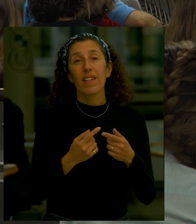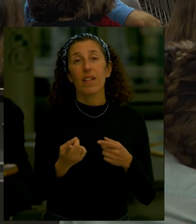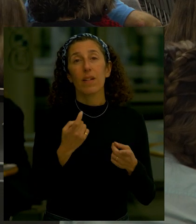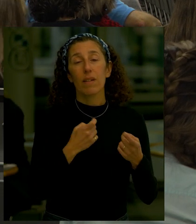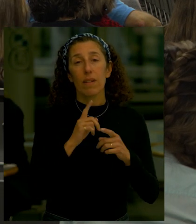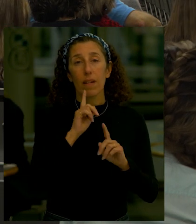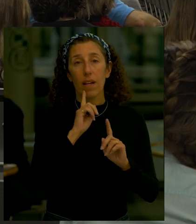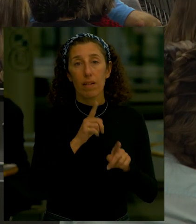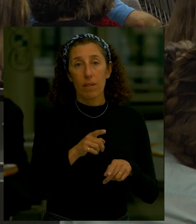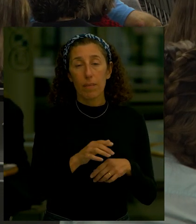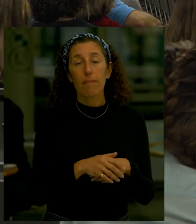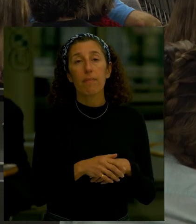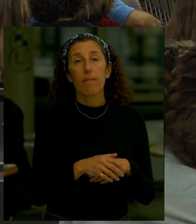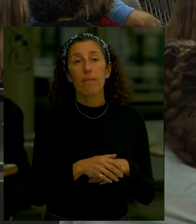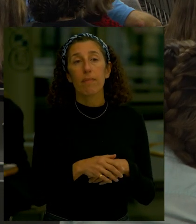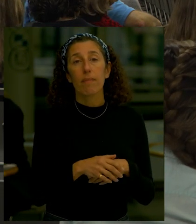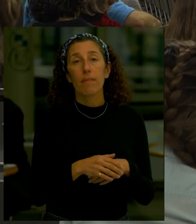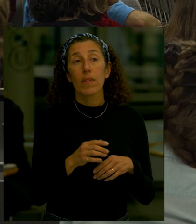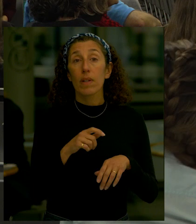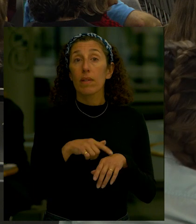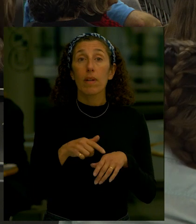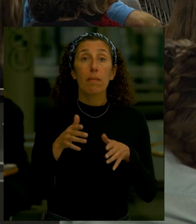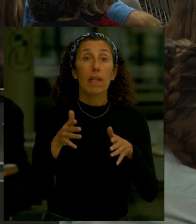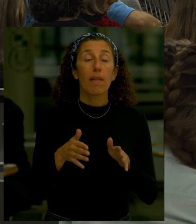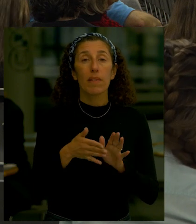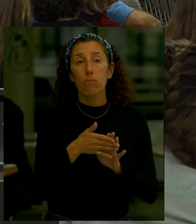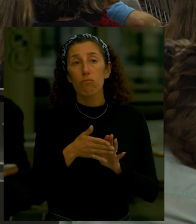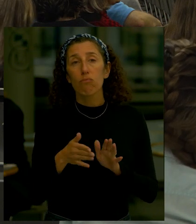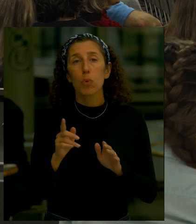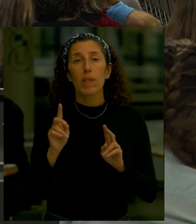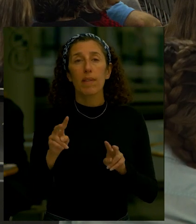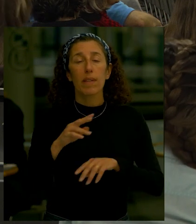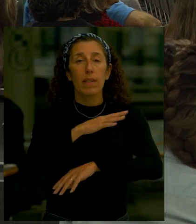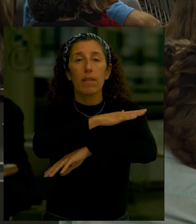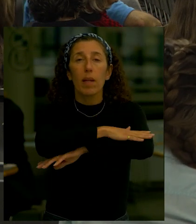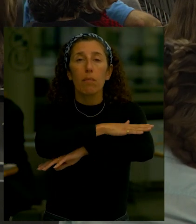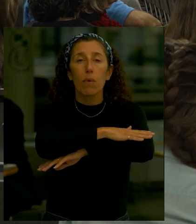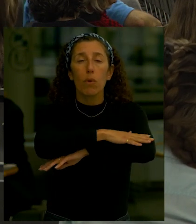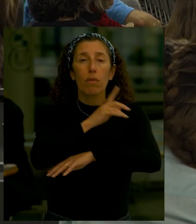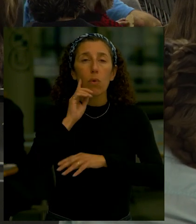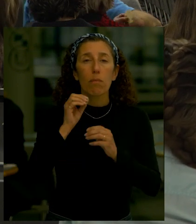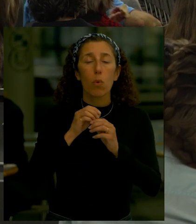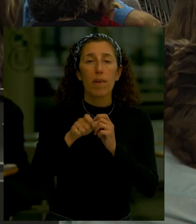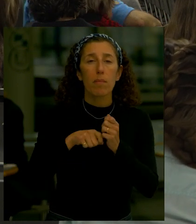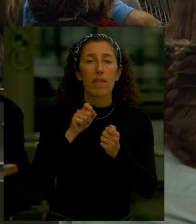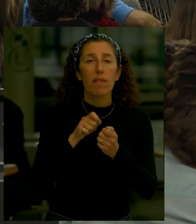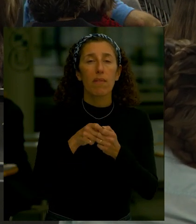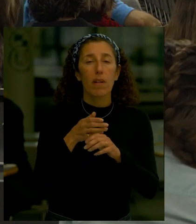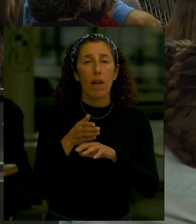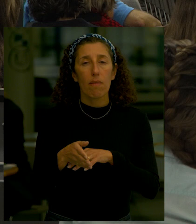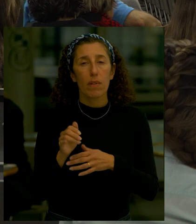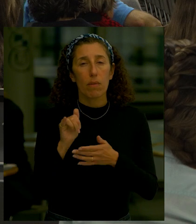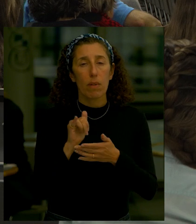afterwards leave you some time to go to the stations over there to talk about specific projects so my ask